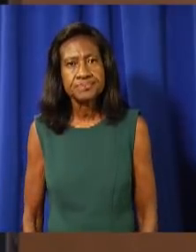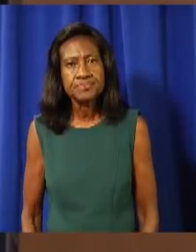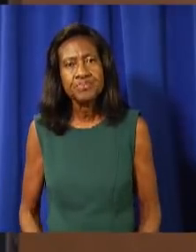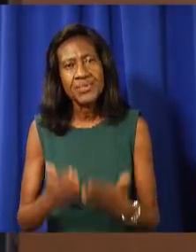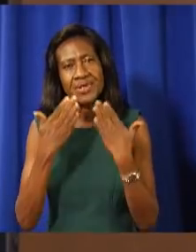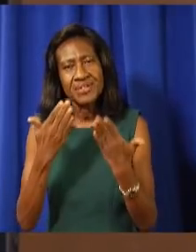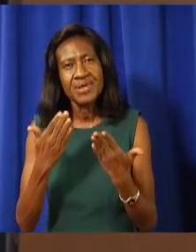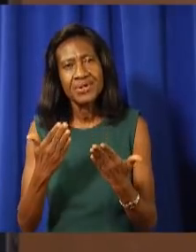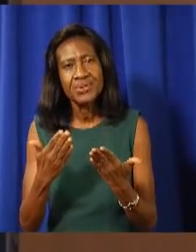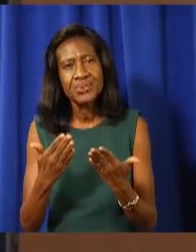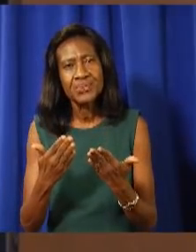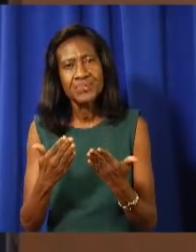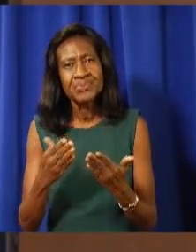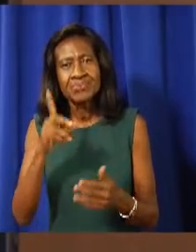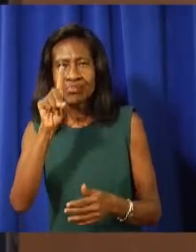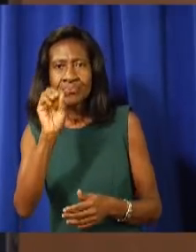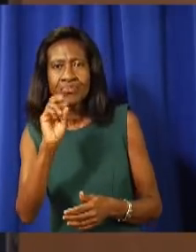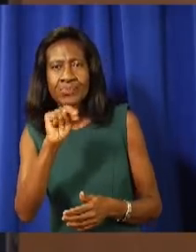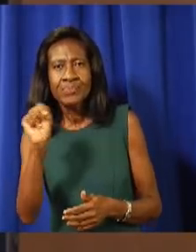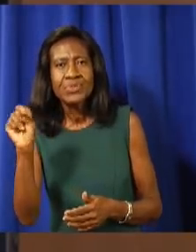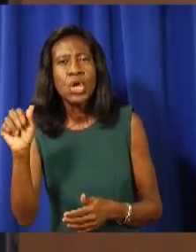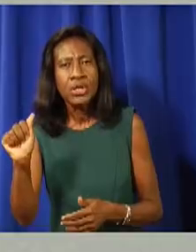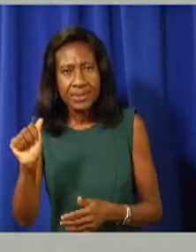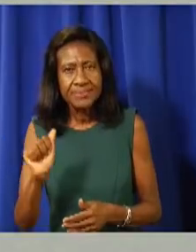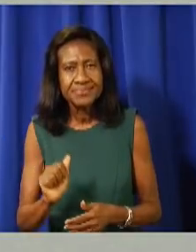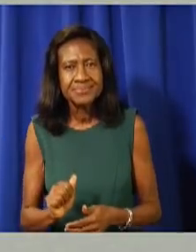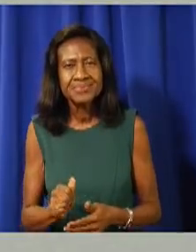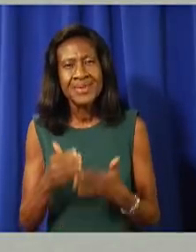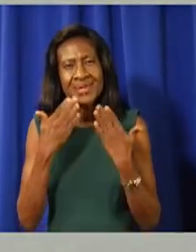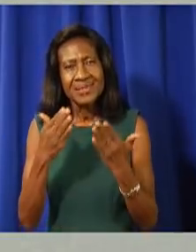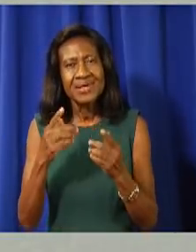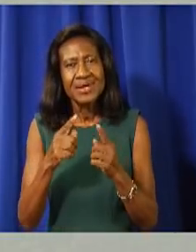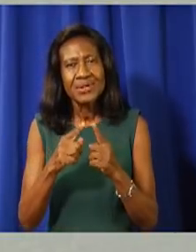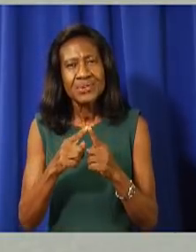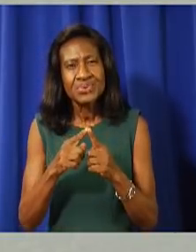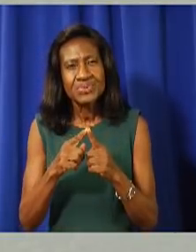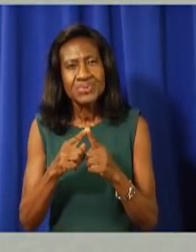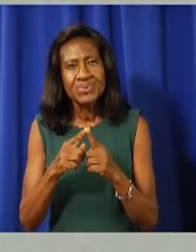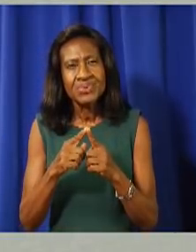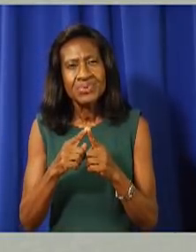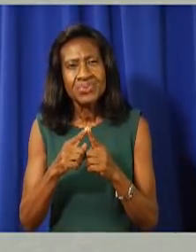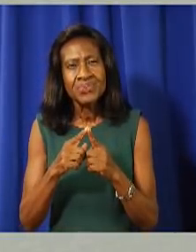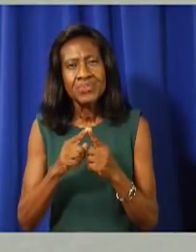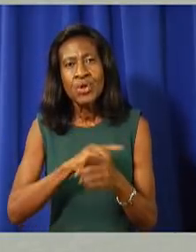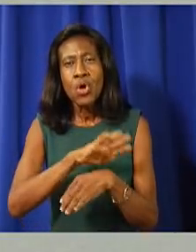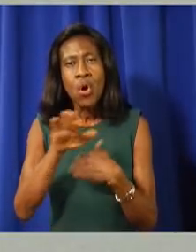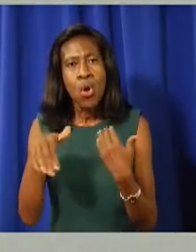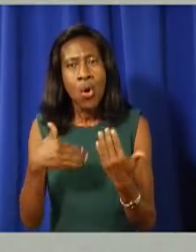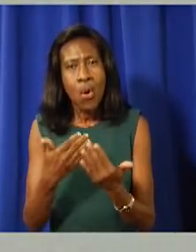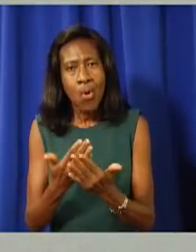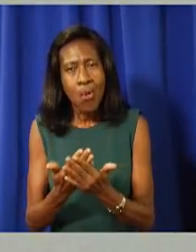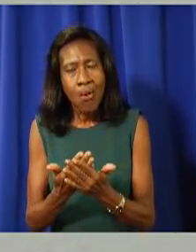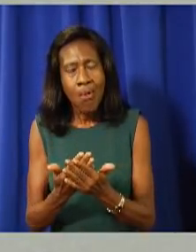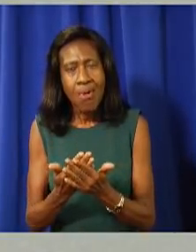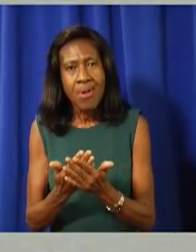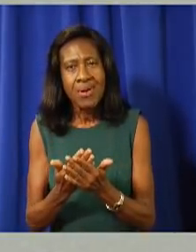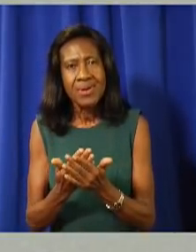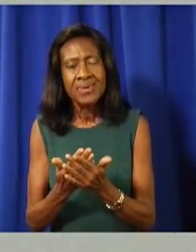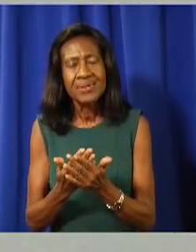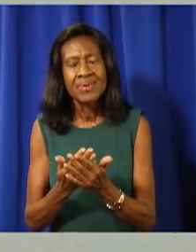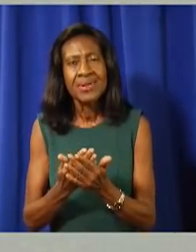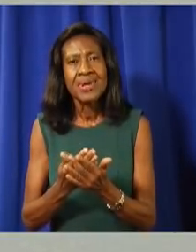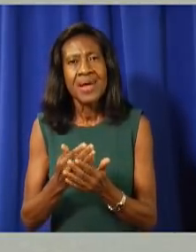Thank you very much, Donna. And let me say thank you to all my colleagues and His Excellency for